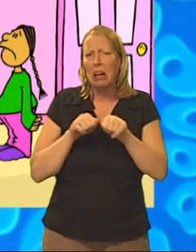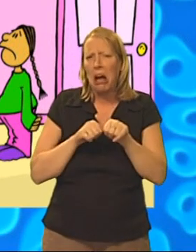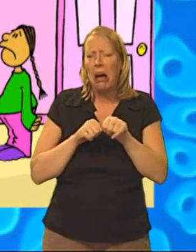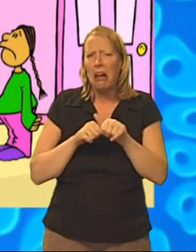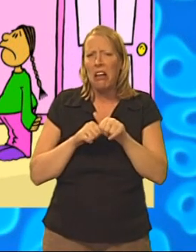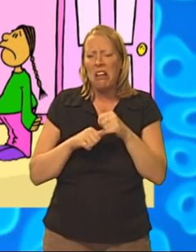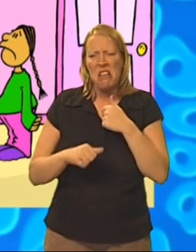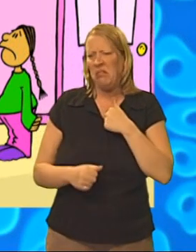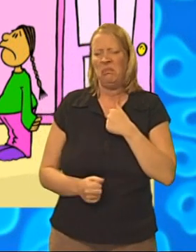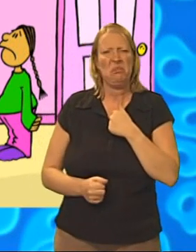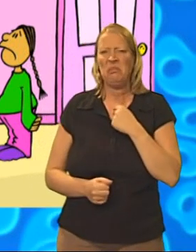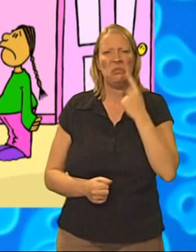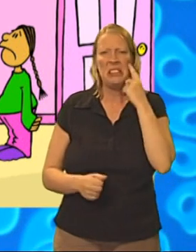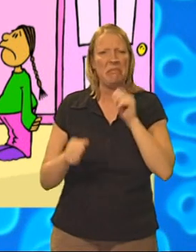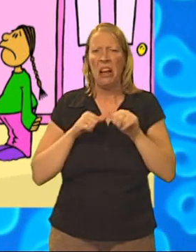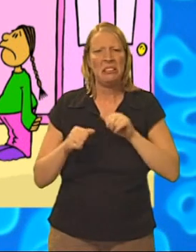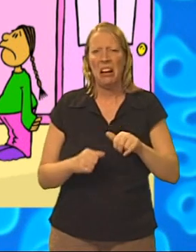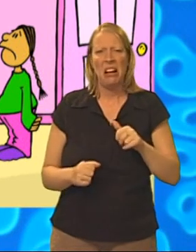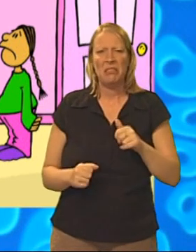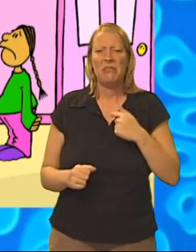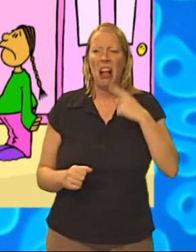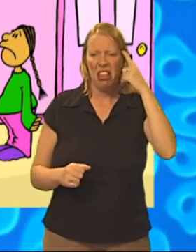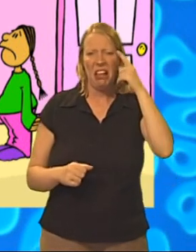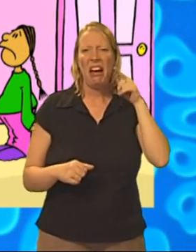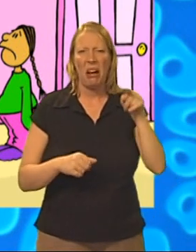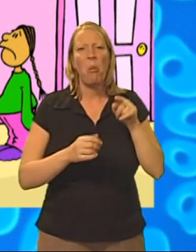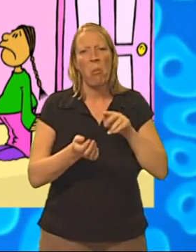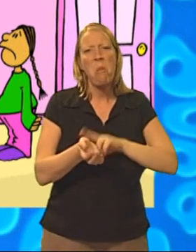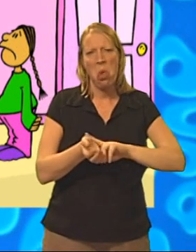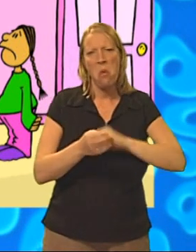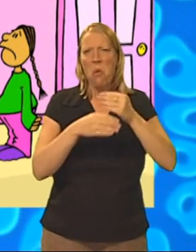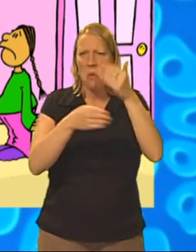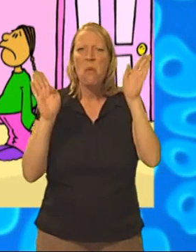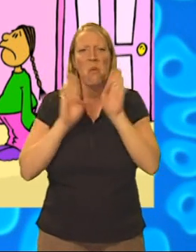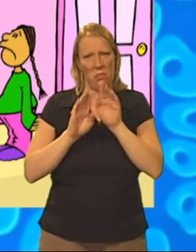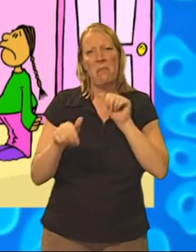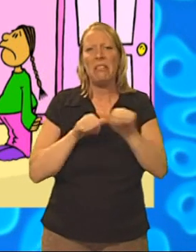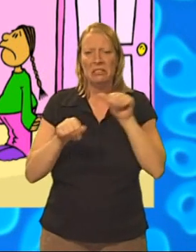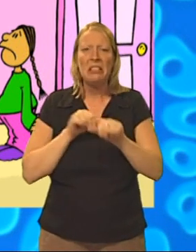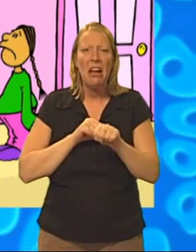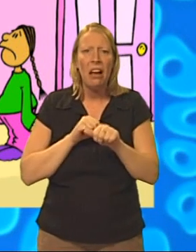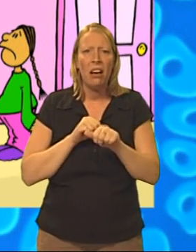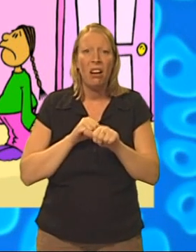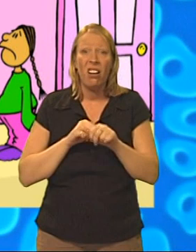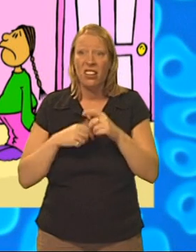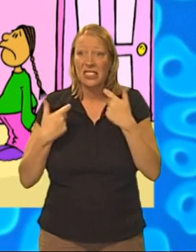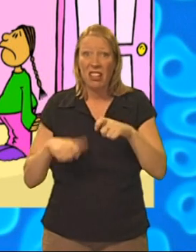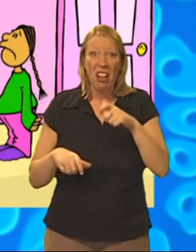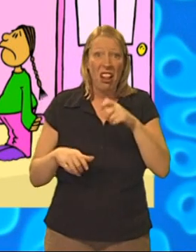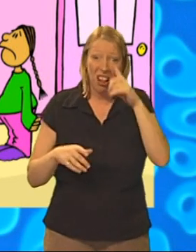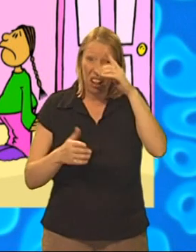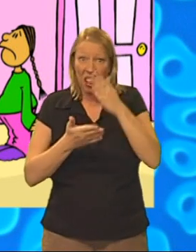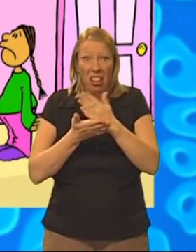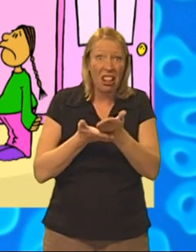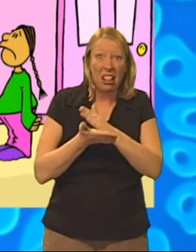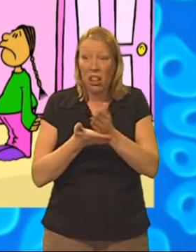Mira. I don't, said Sunita. I think the blue walls looked better. The girls still couldn't